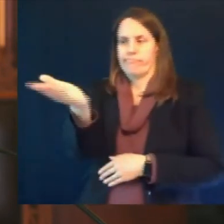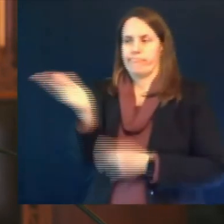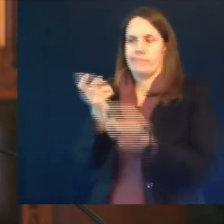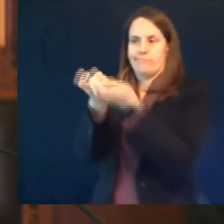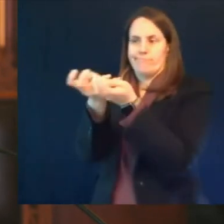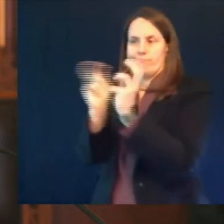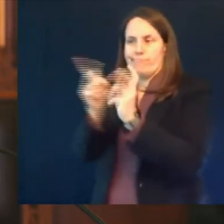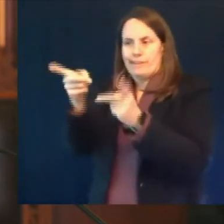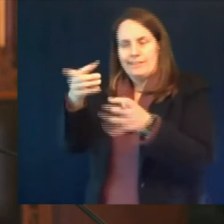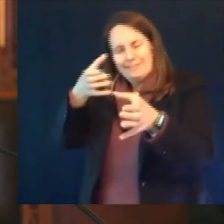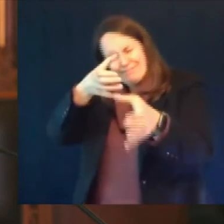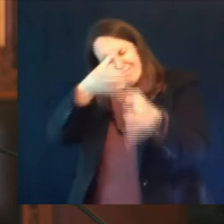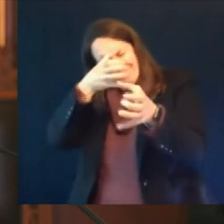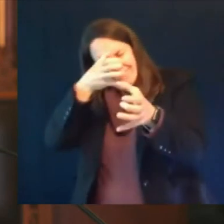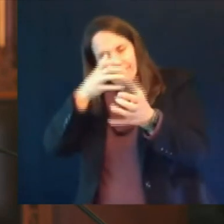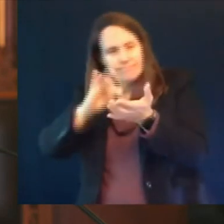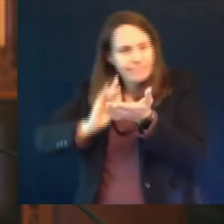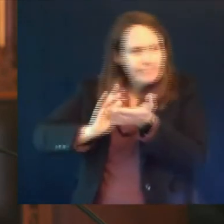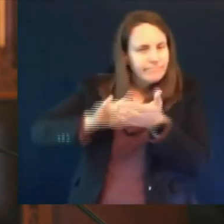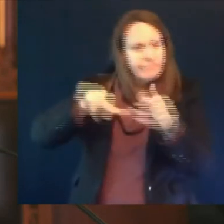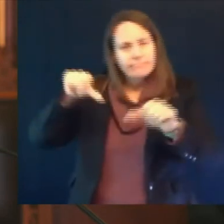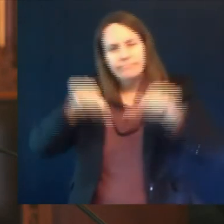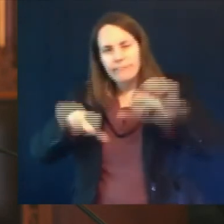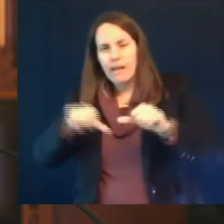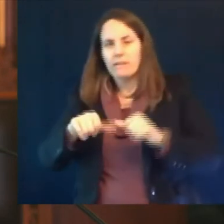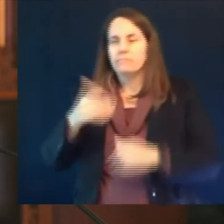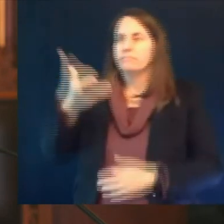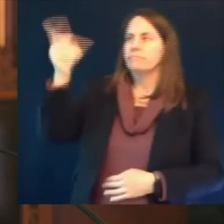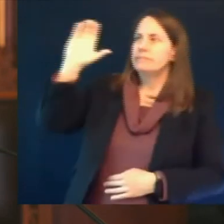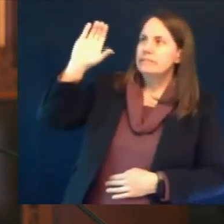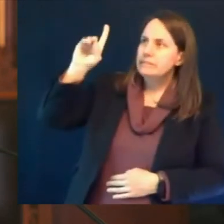of the advisory committee on immunization practice